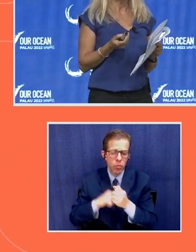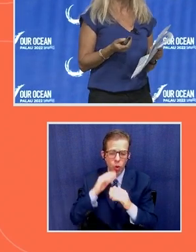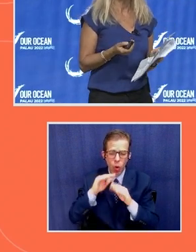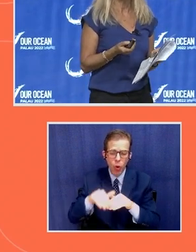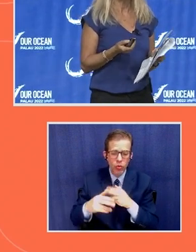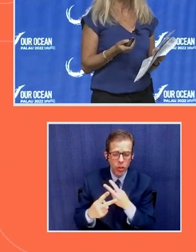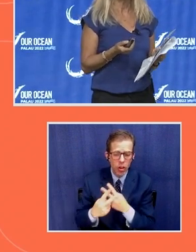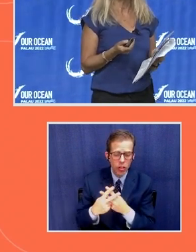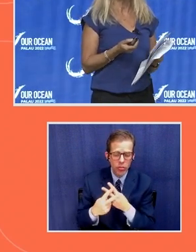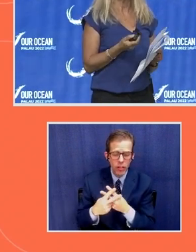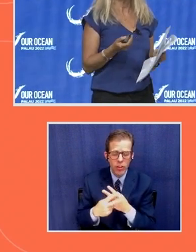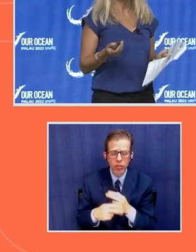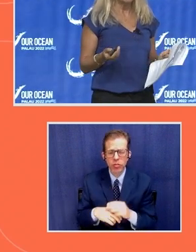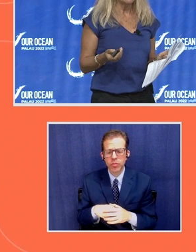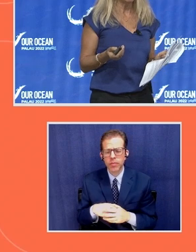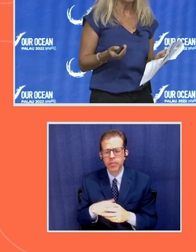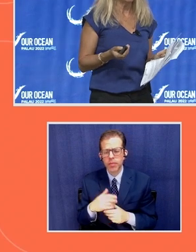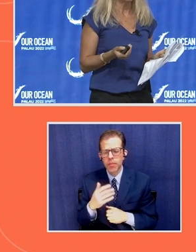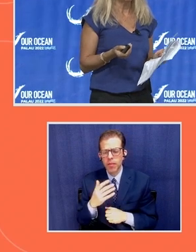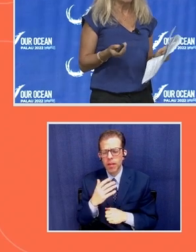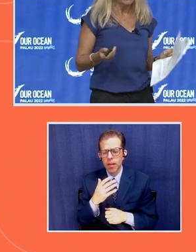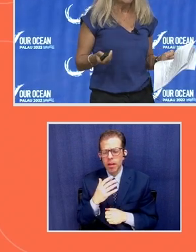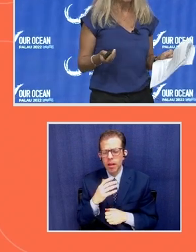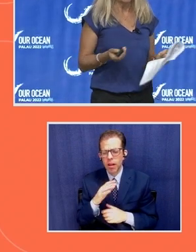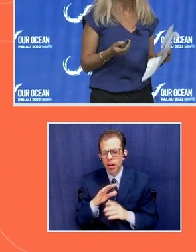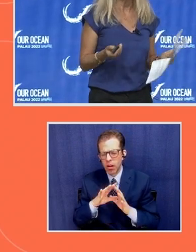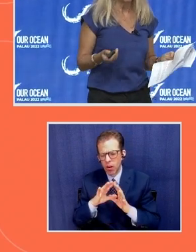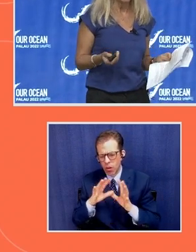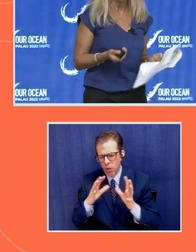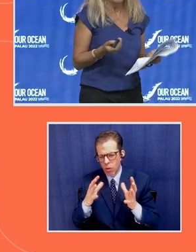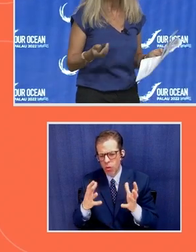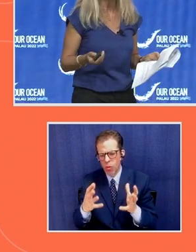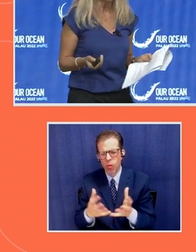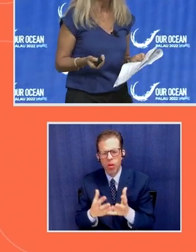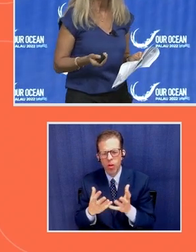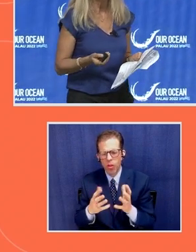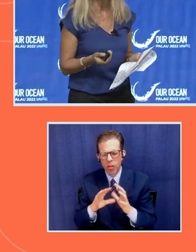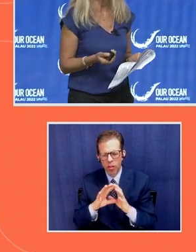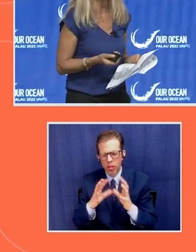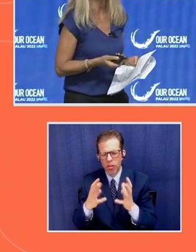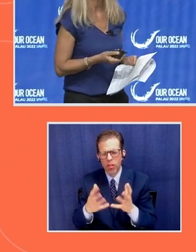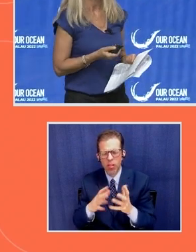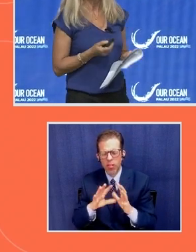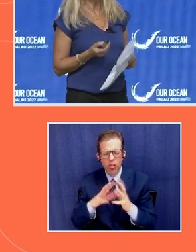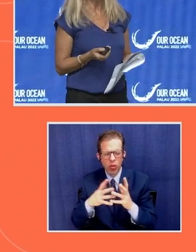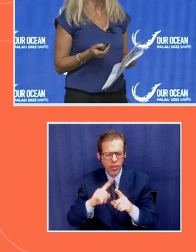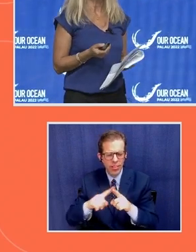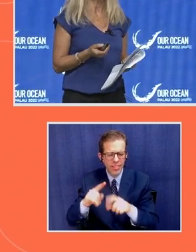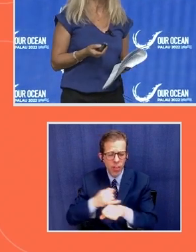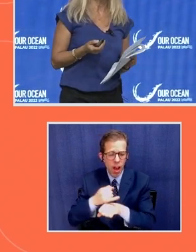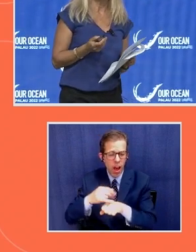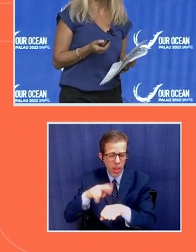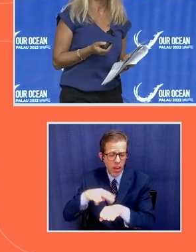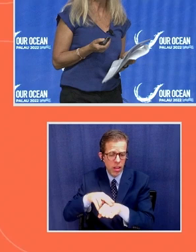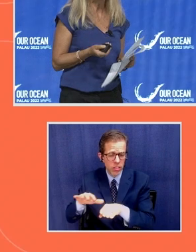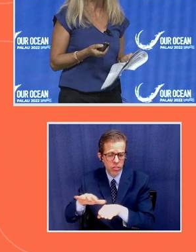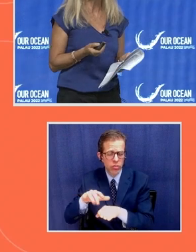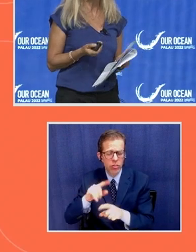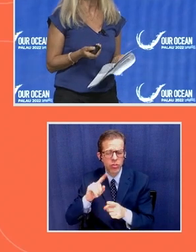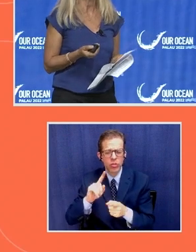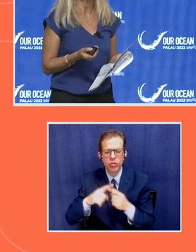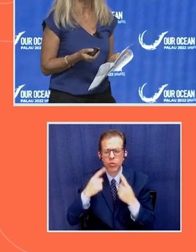across island nations to achieve the